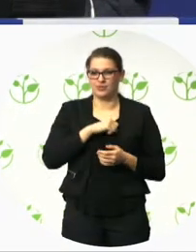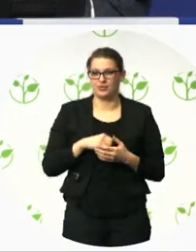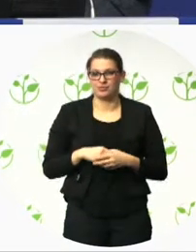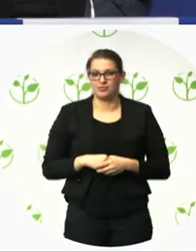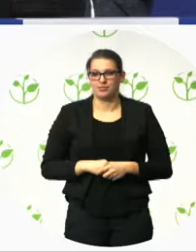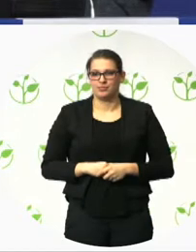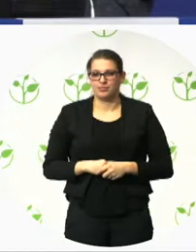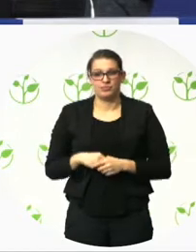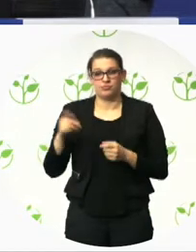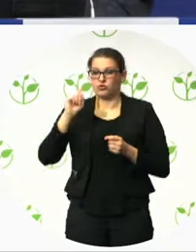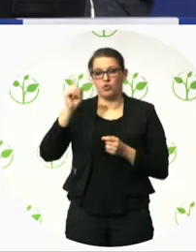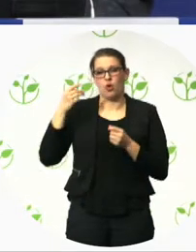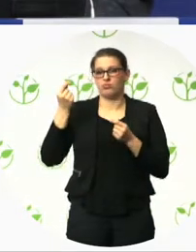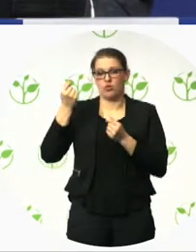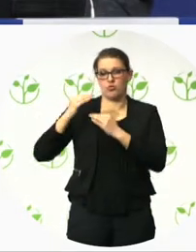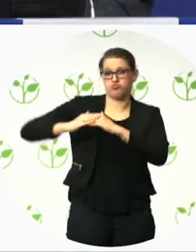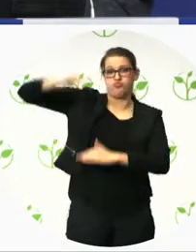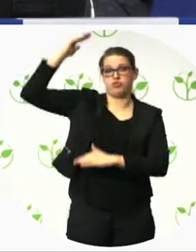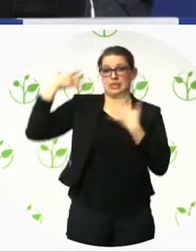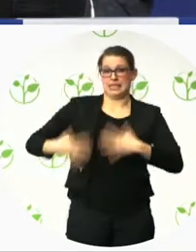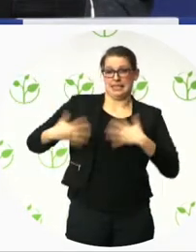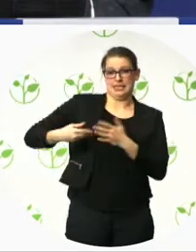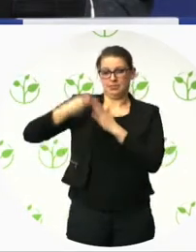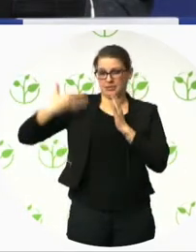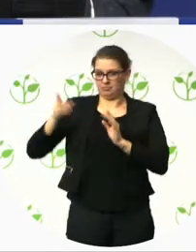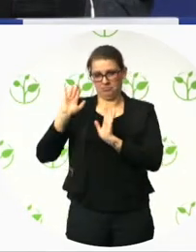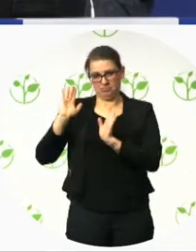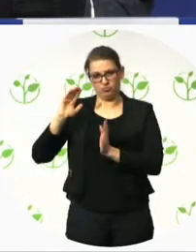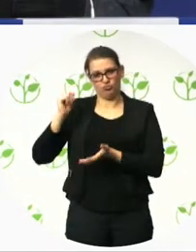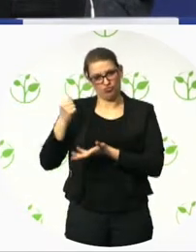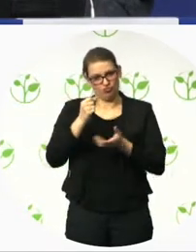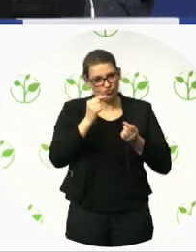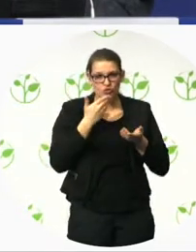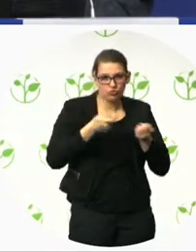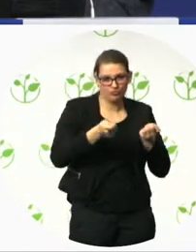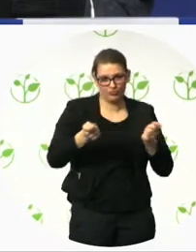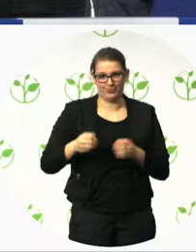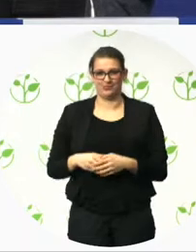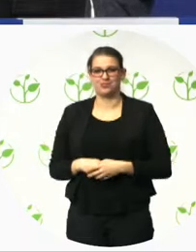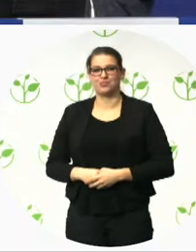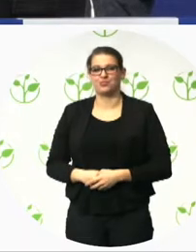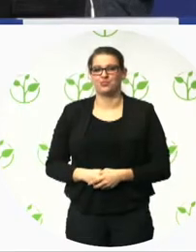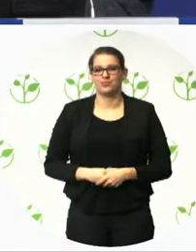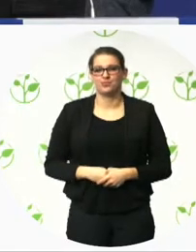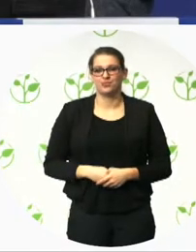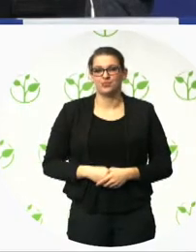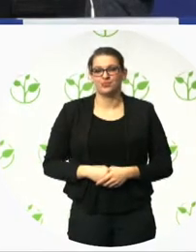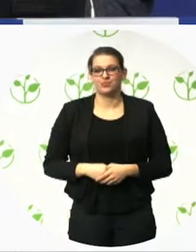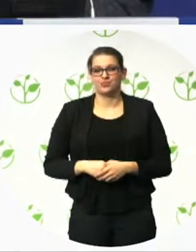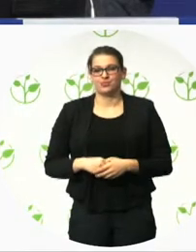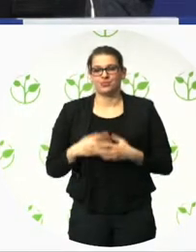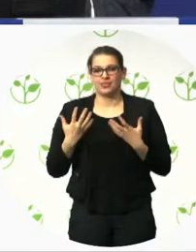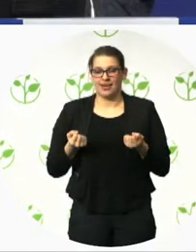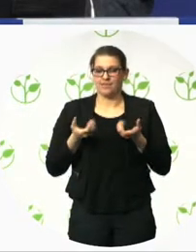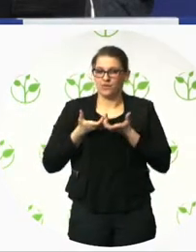You can read in the report of this conference about the user Annelisa Dahl, 79 years in Drangedal,